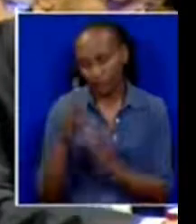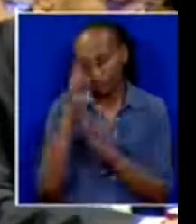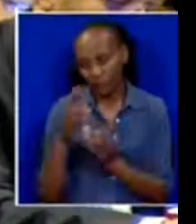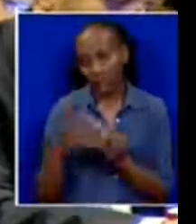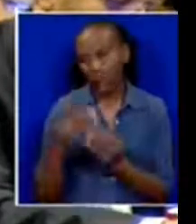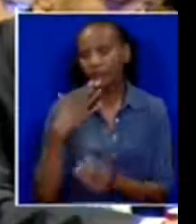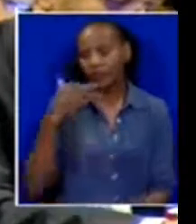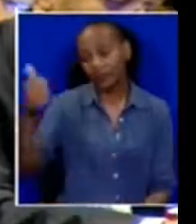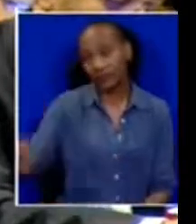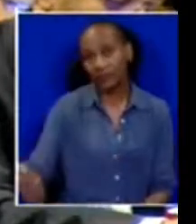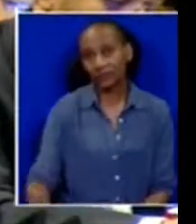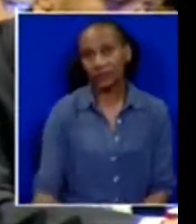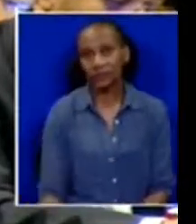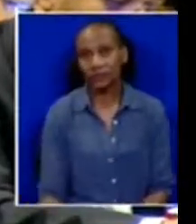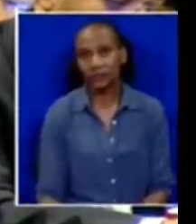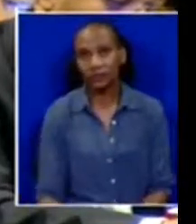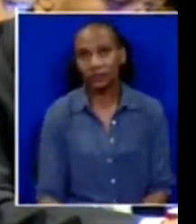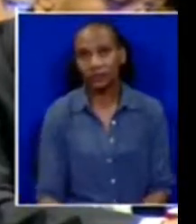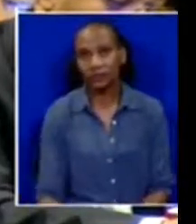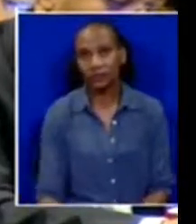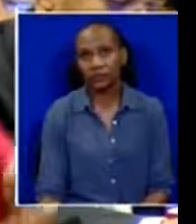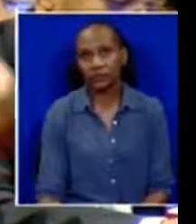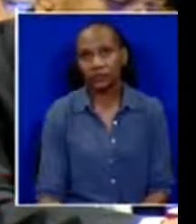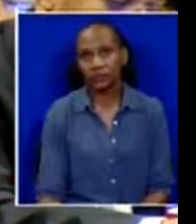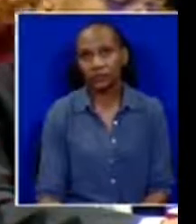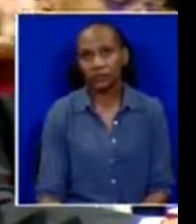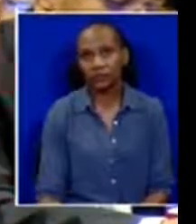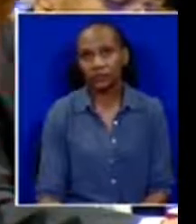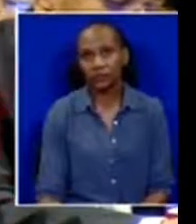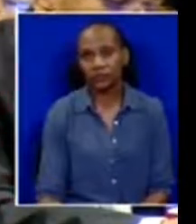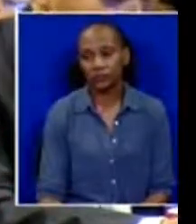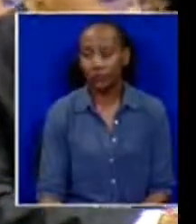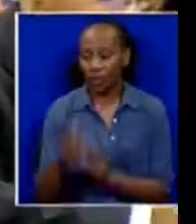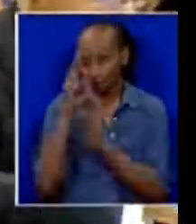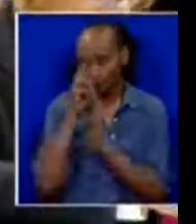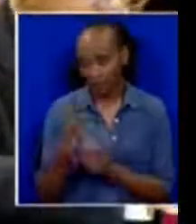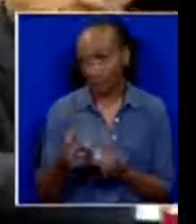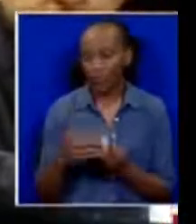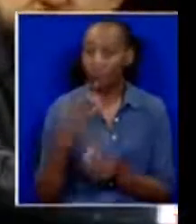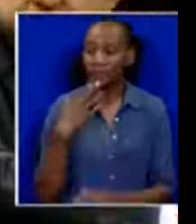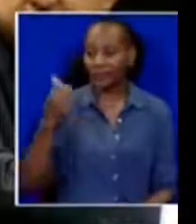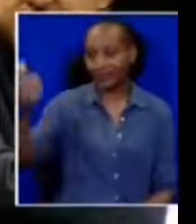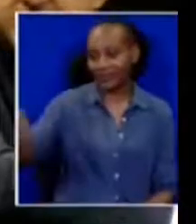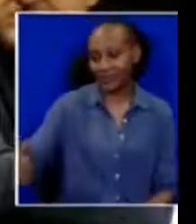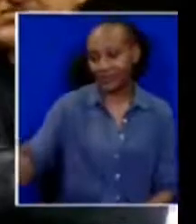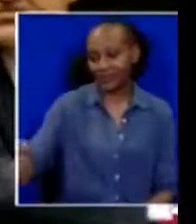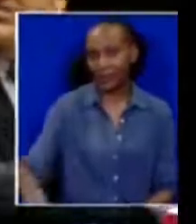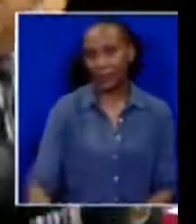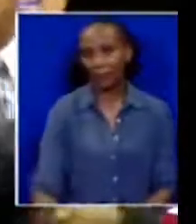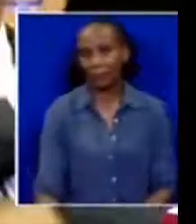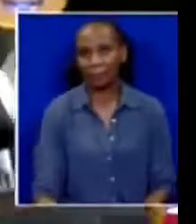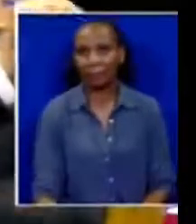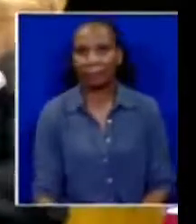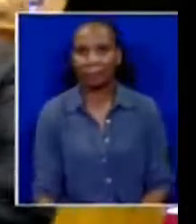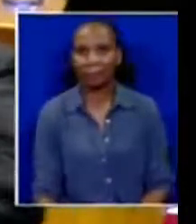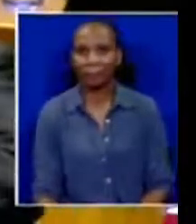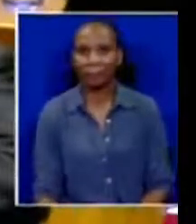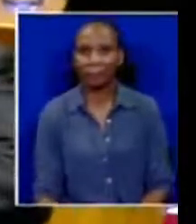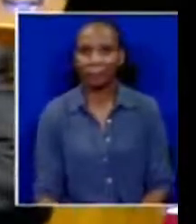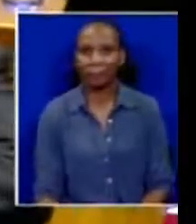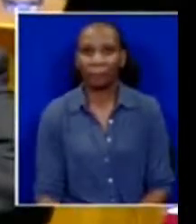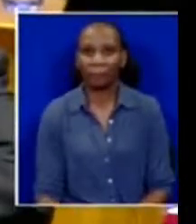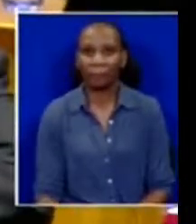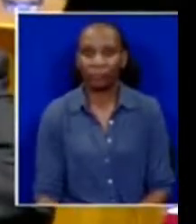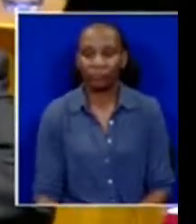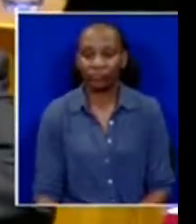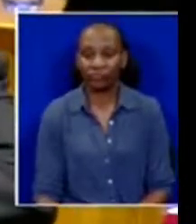seat. But my question is not answered, Speaker. Honorable Malema, is the purpose of this exercise? Are we going back to a situation where... allowed